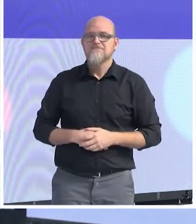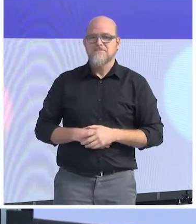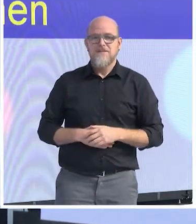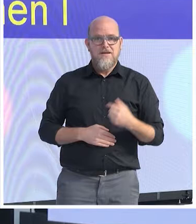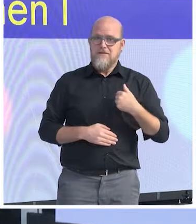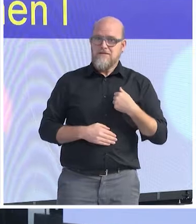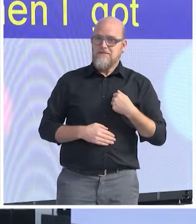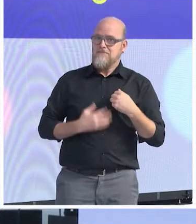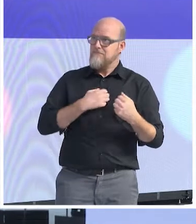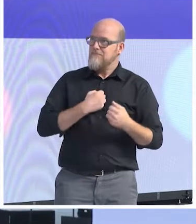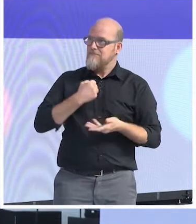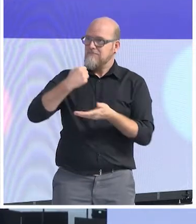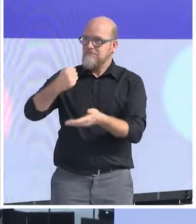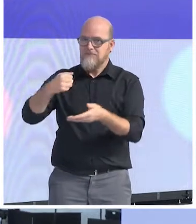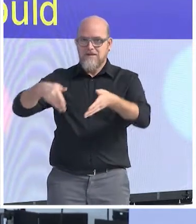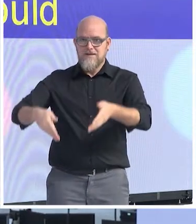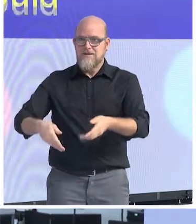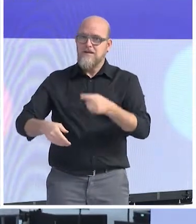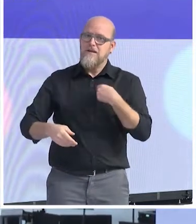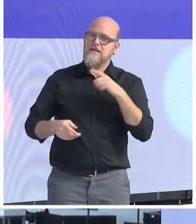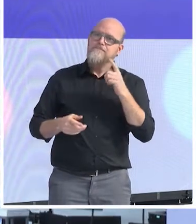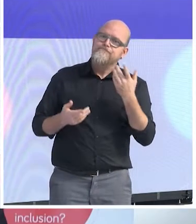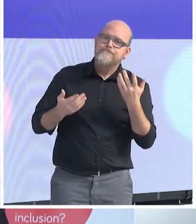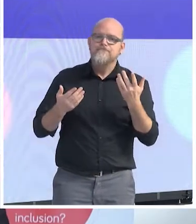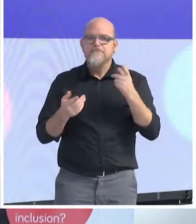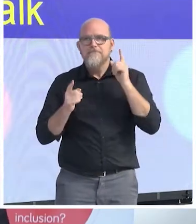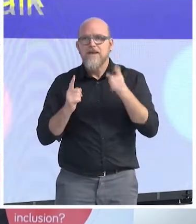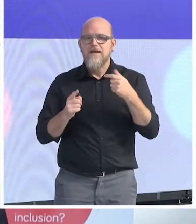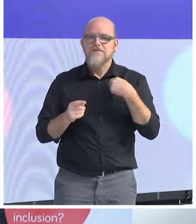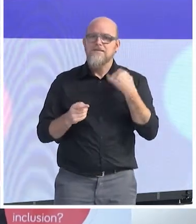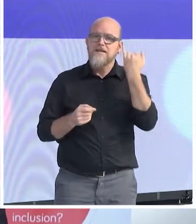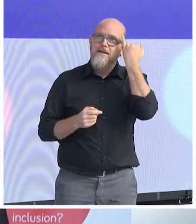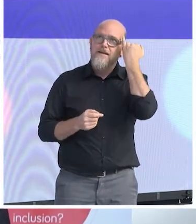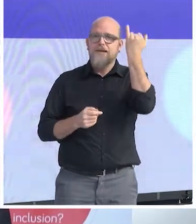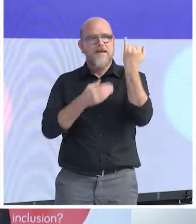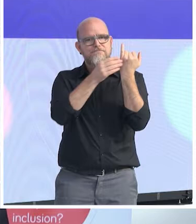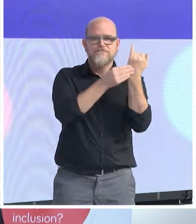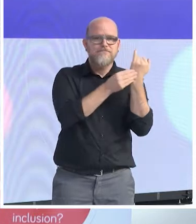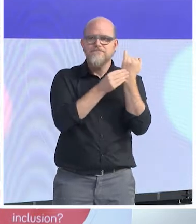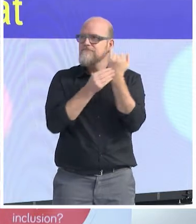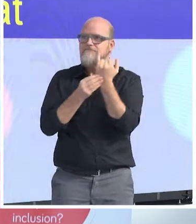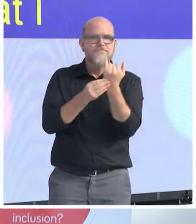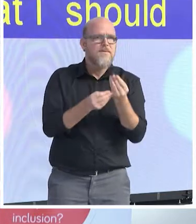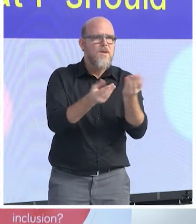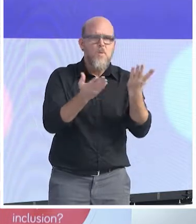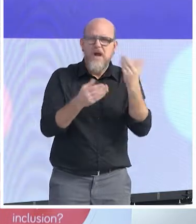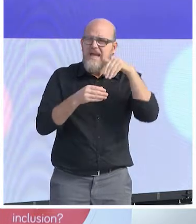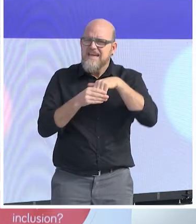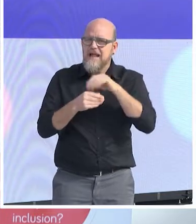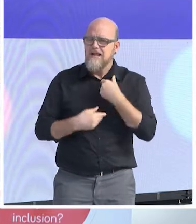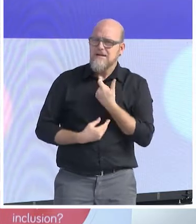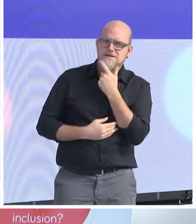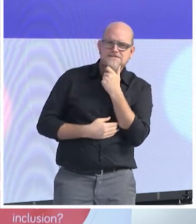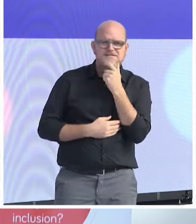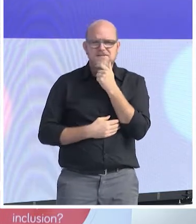inspirational talk, but it was not said what I should inspire. Is it hope or despair? And I do believe that, of course, despair is much easier